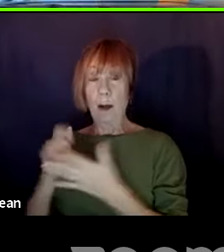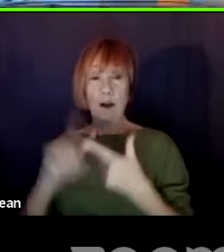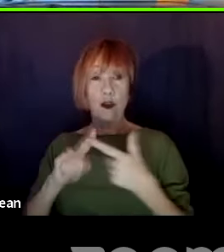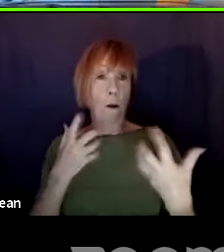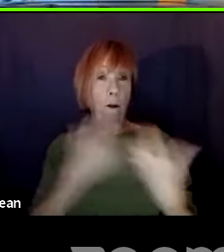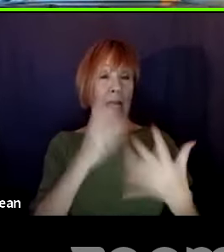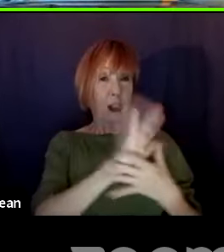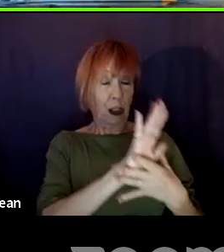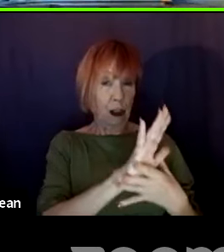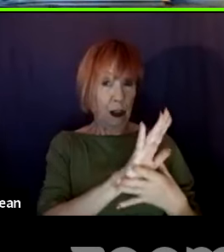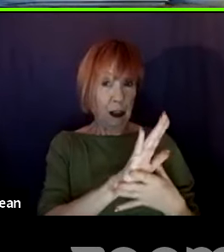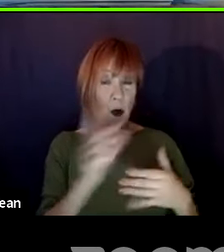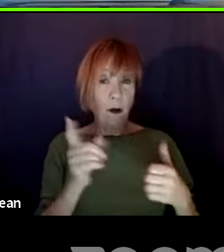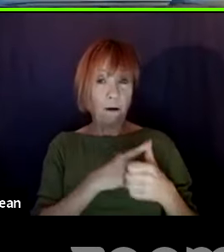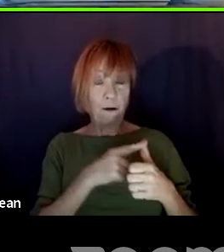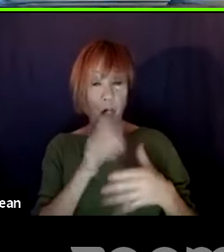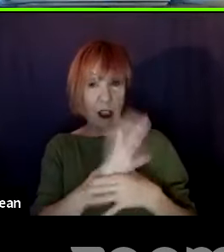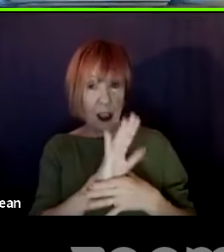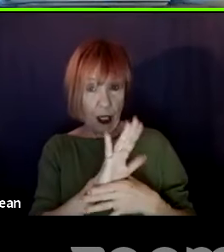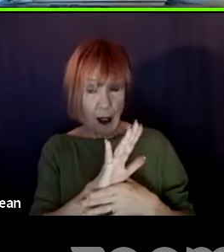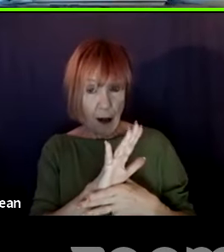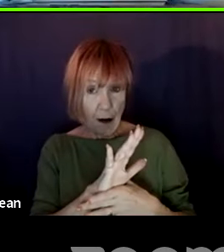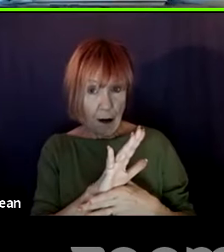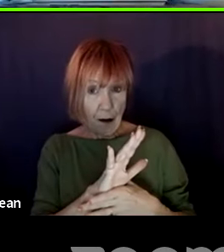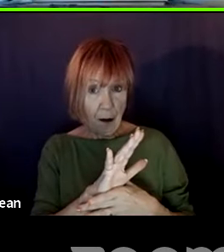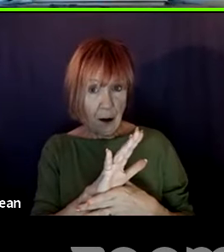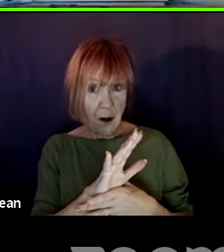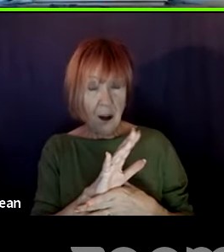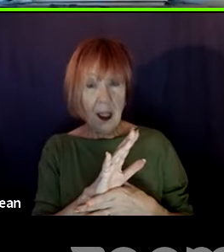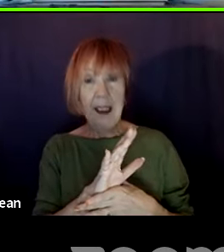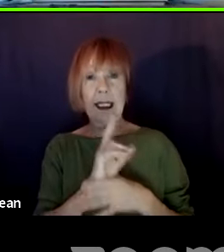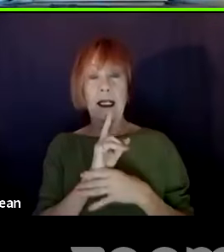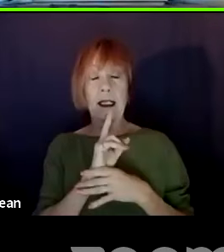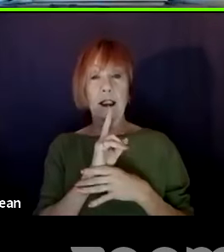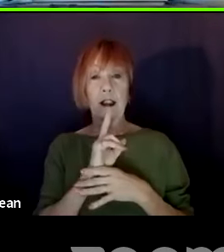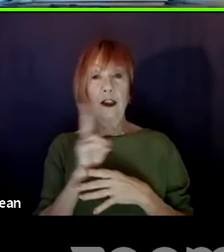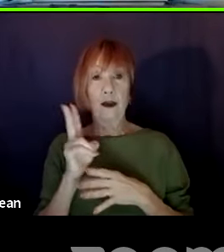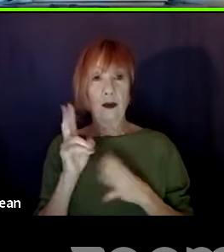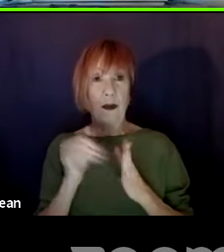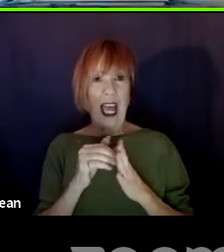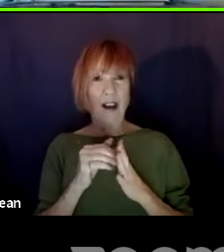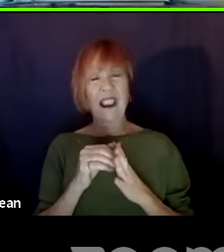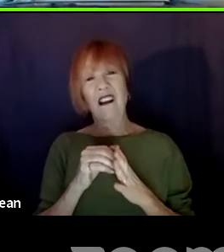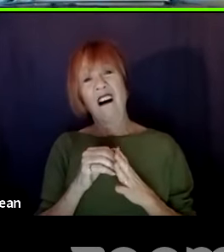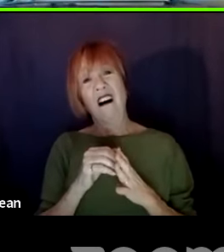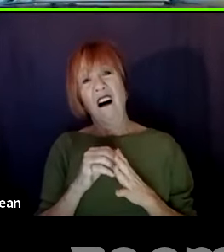film called Heights that came out in 2005.